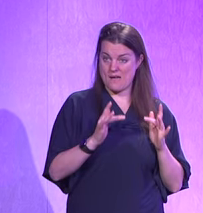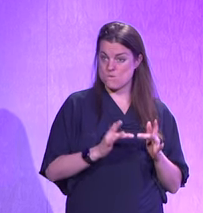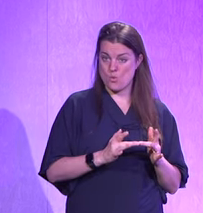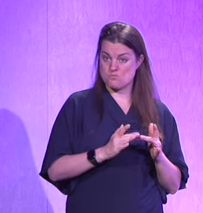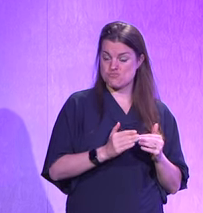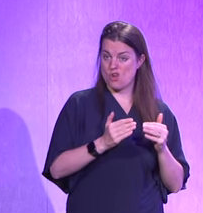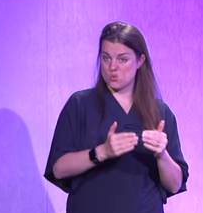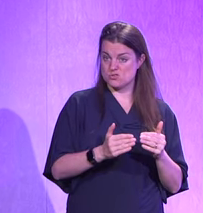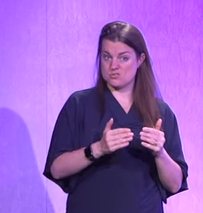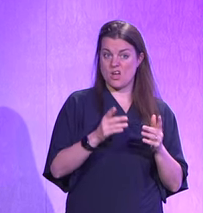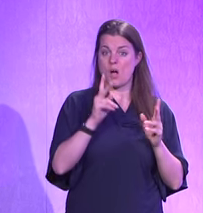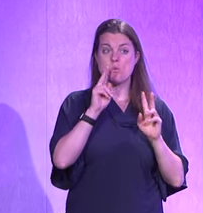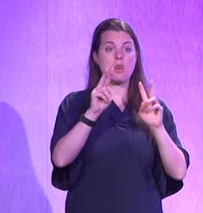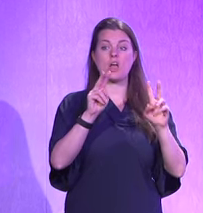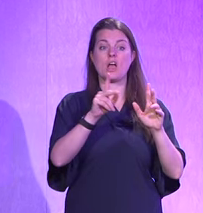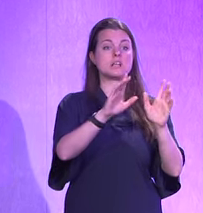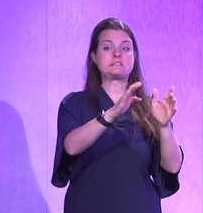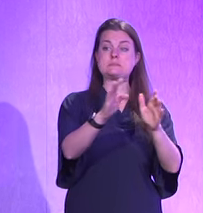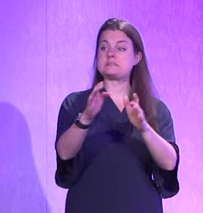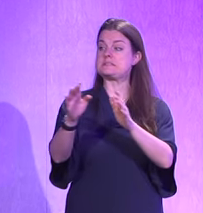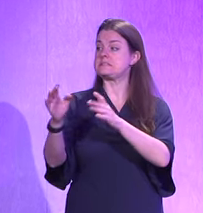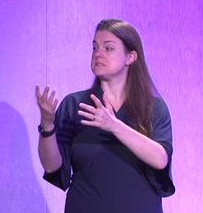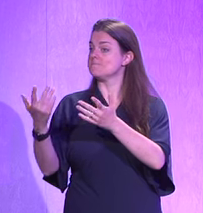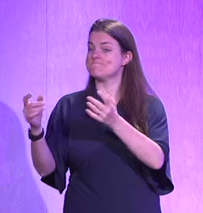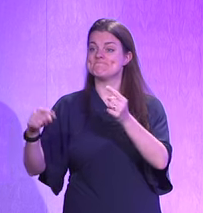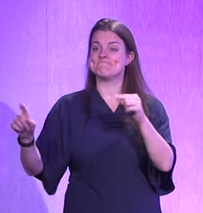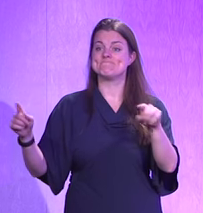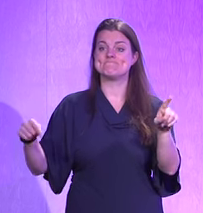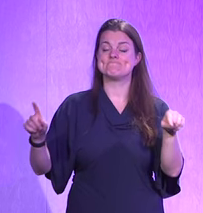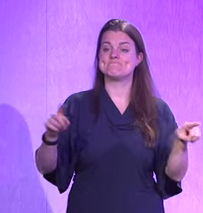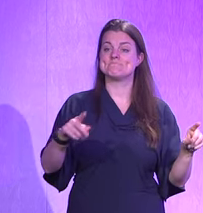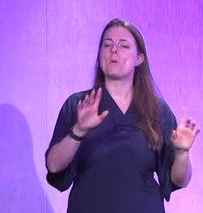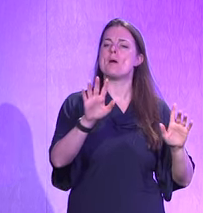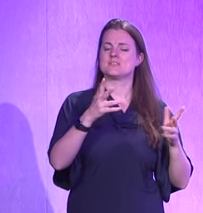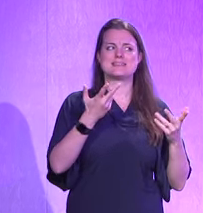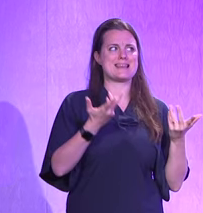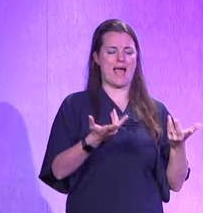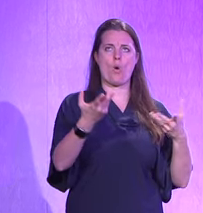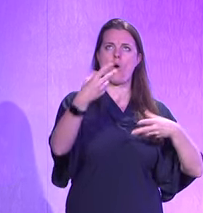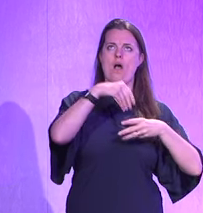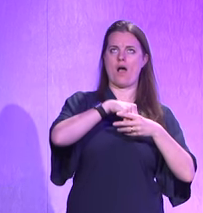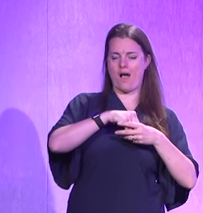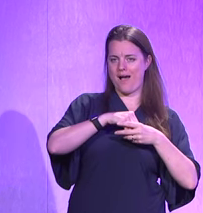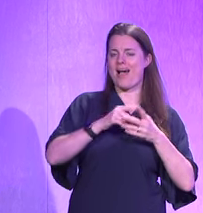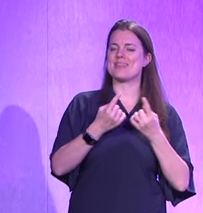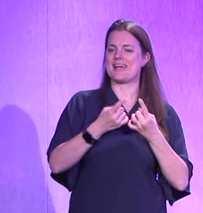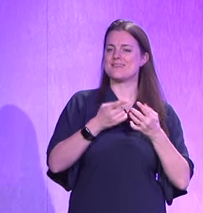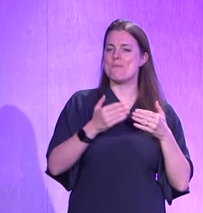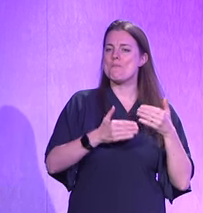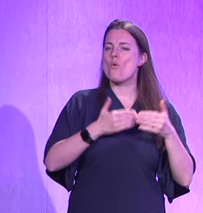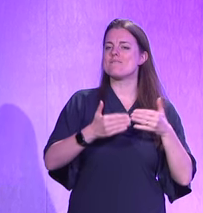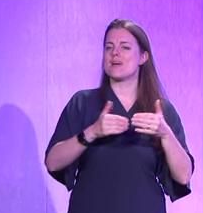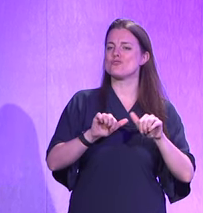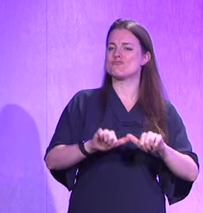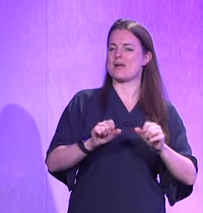platform approach in the company to rely on. But luckily, things are now moving in the right direction, so I'm positive